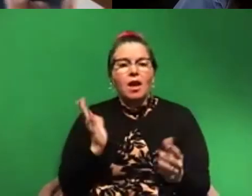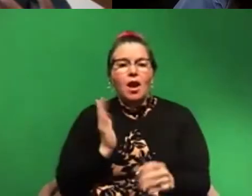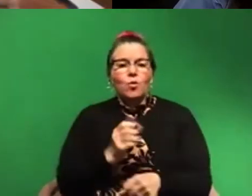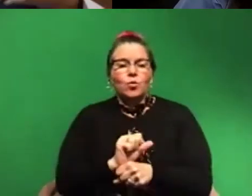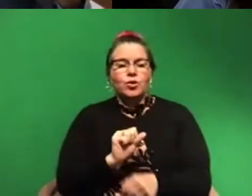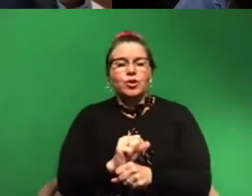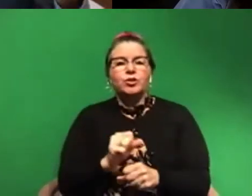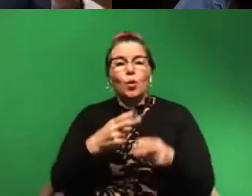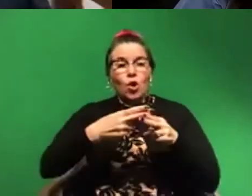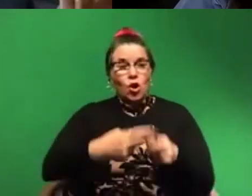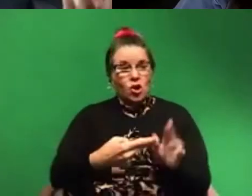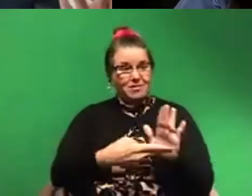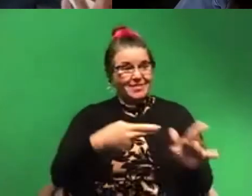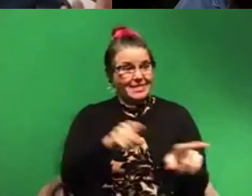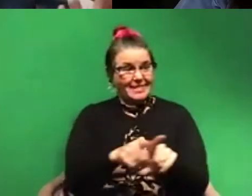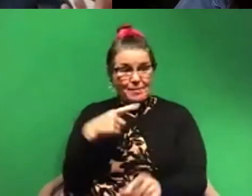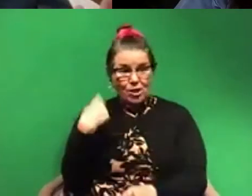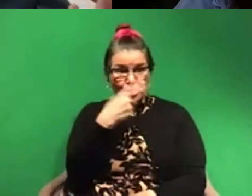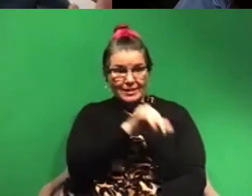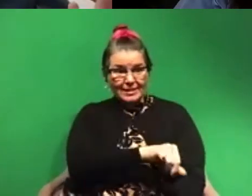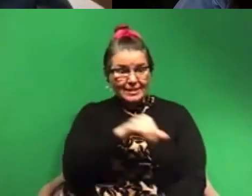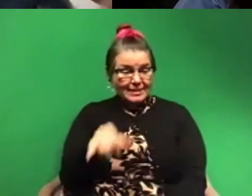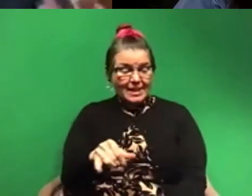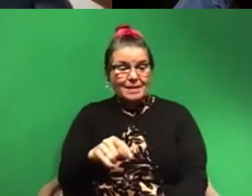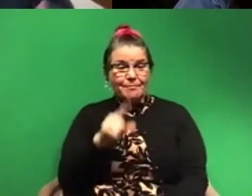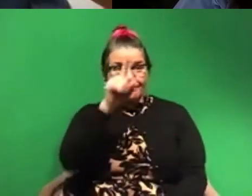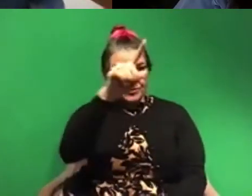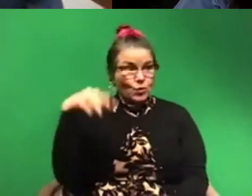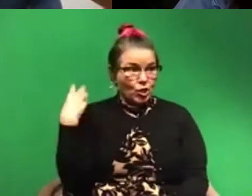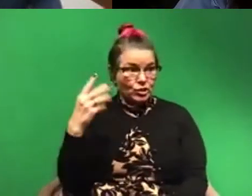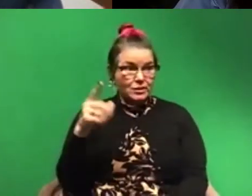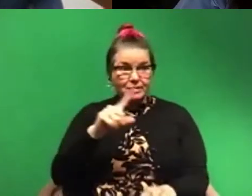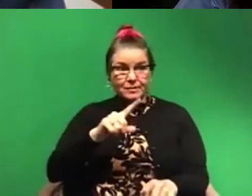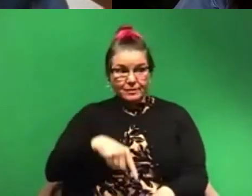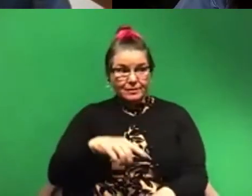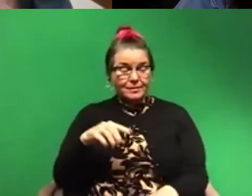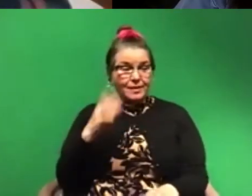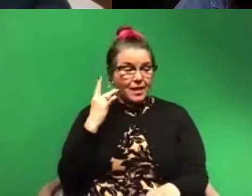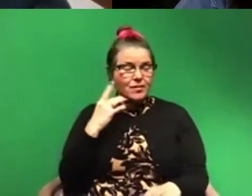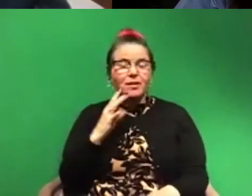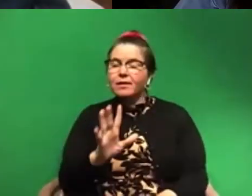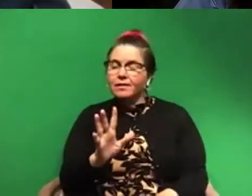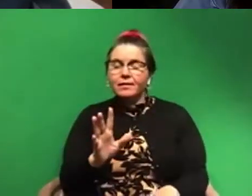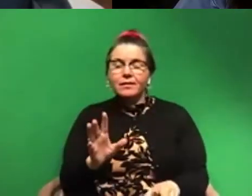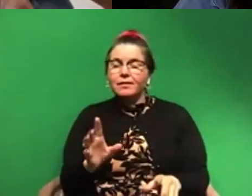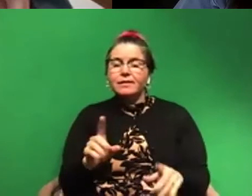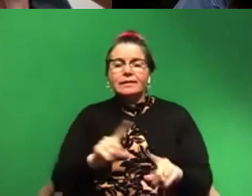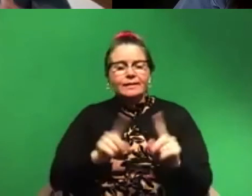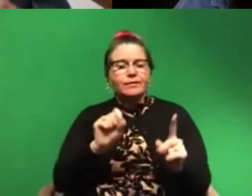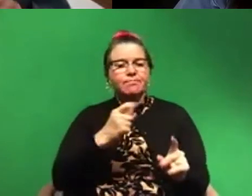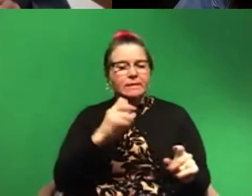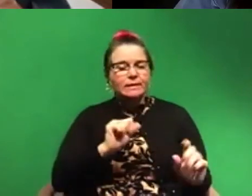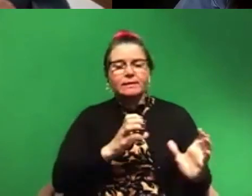call the same thing because they look the same in different places are turning out to be different species all the time. So